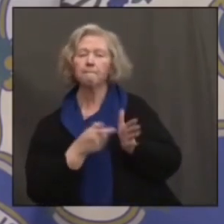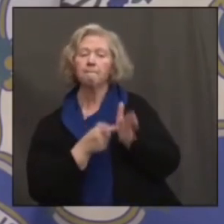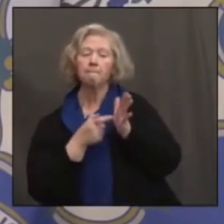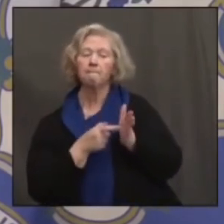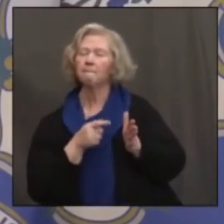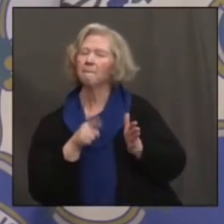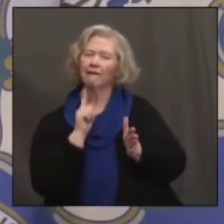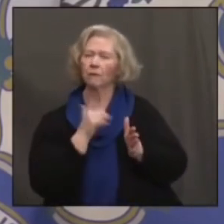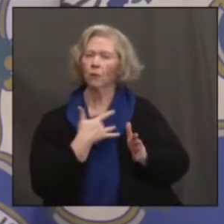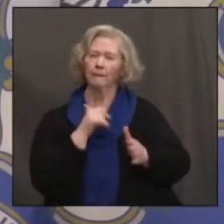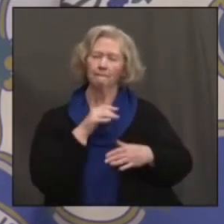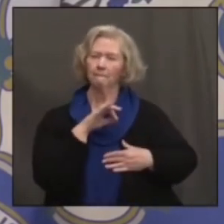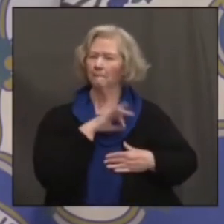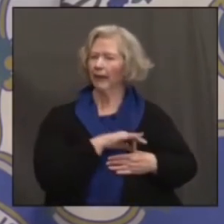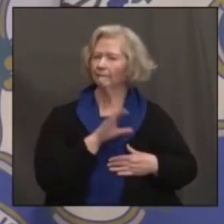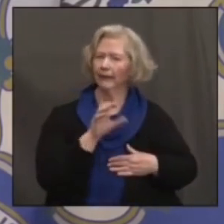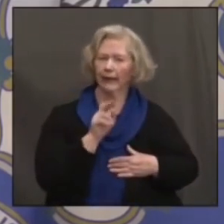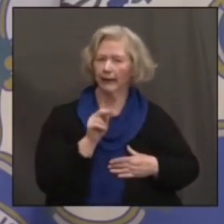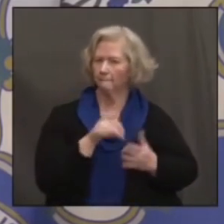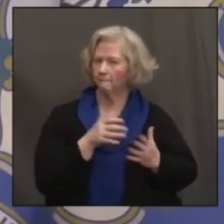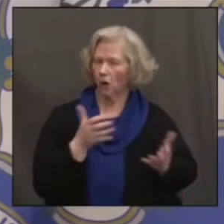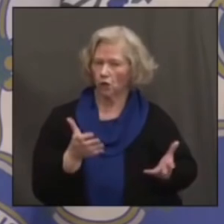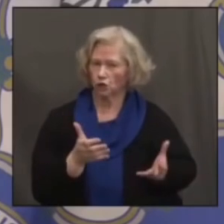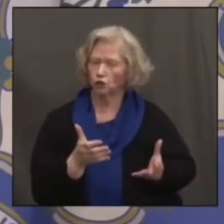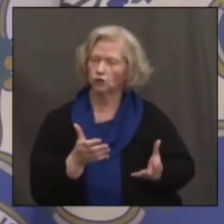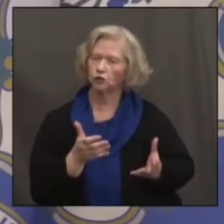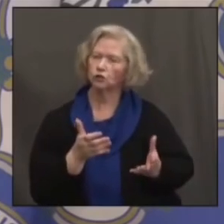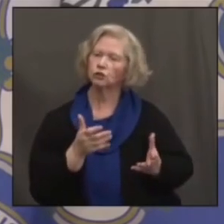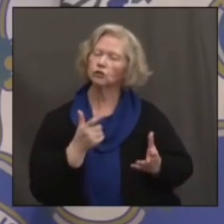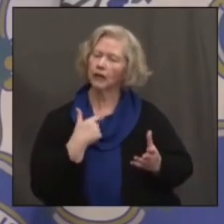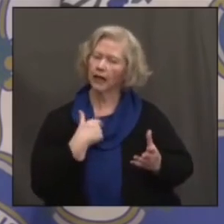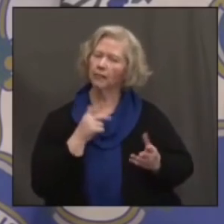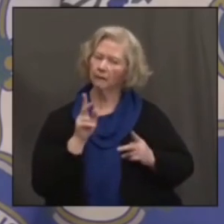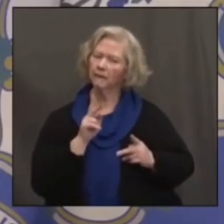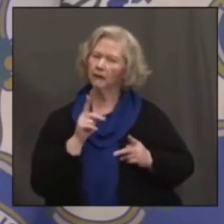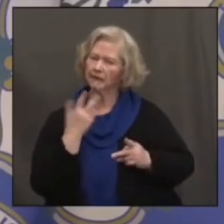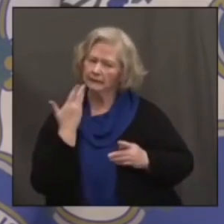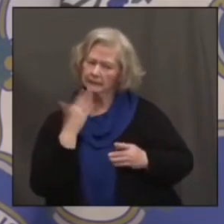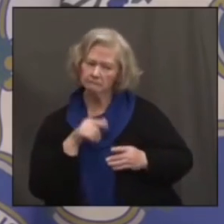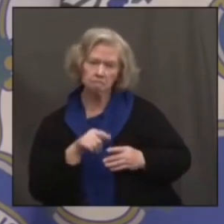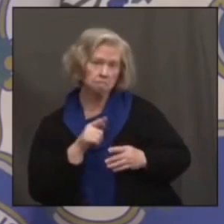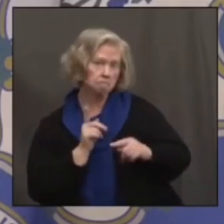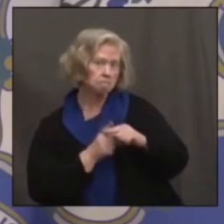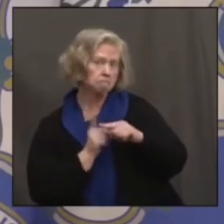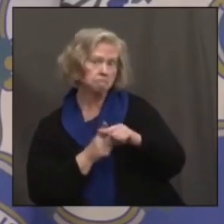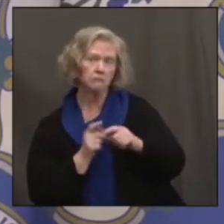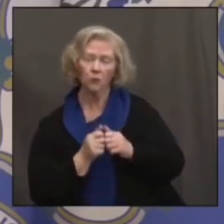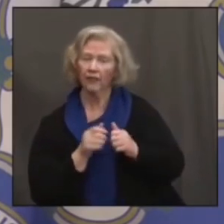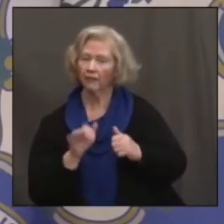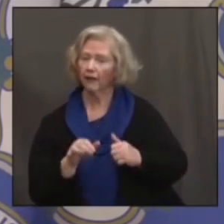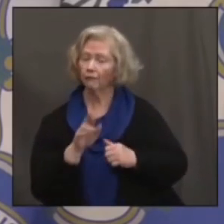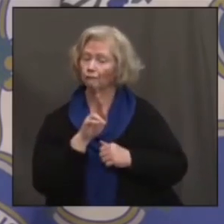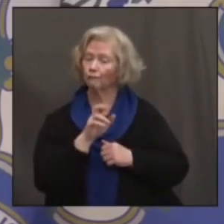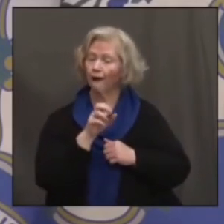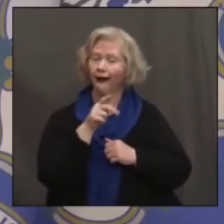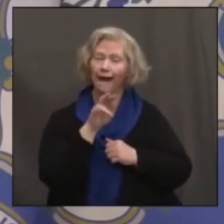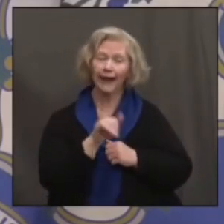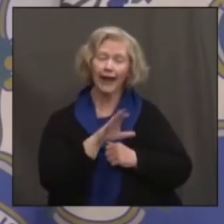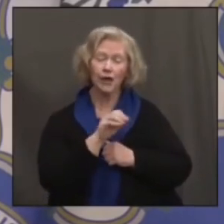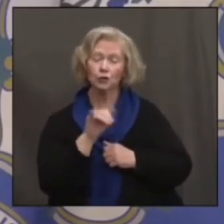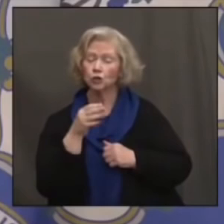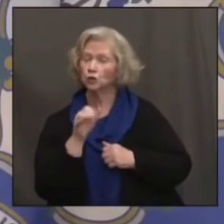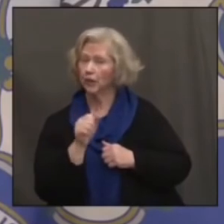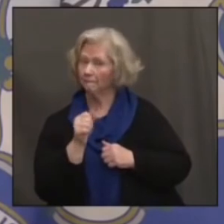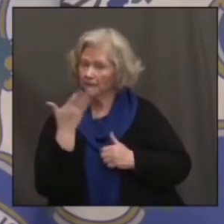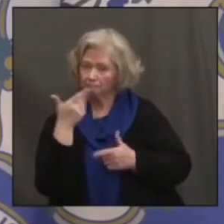as much. And I think people are sort of happy with the way this has come out. I'm really happy that Rodney and James are on board and